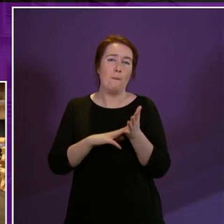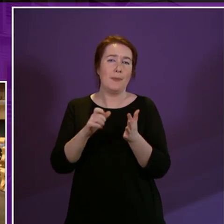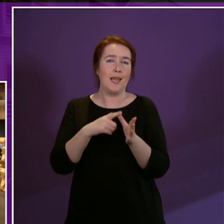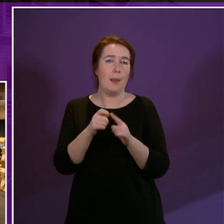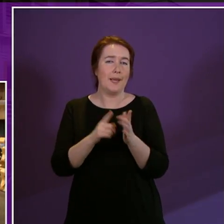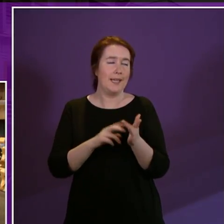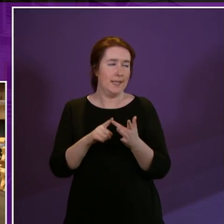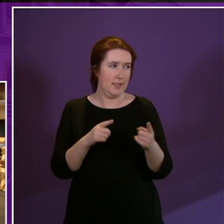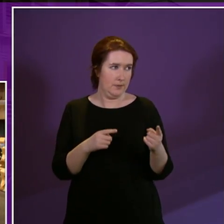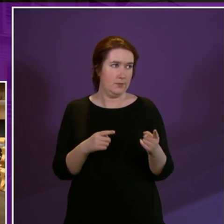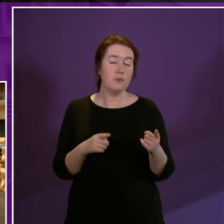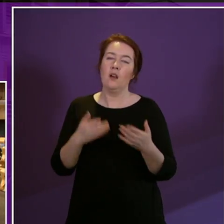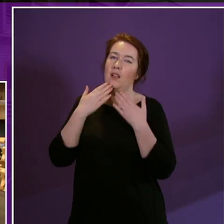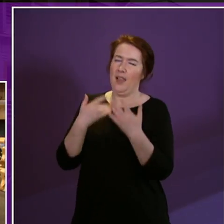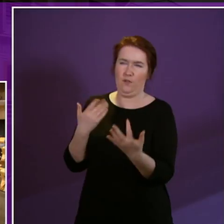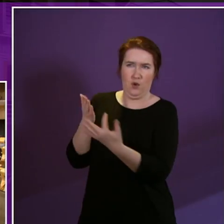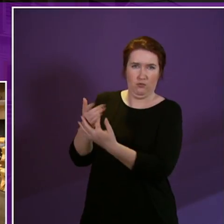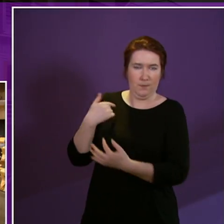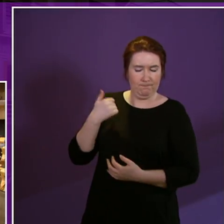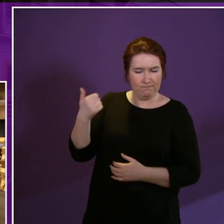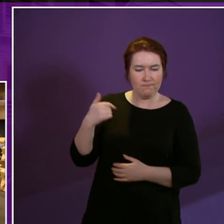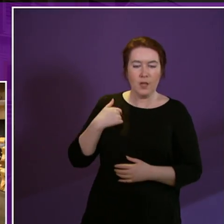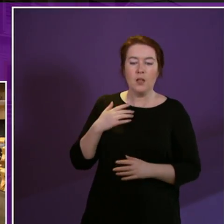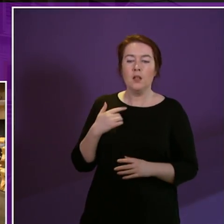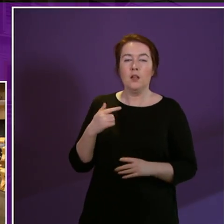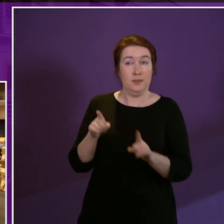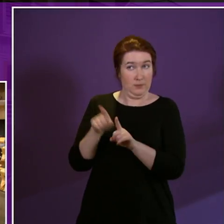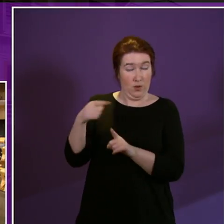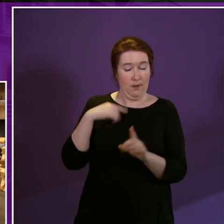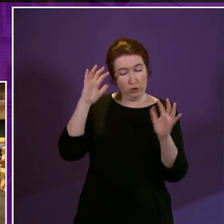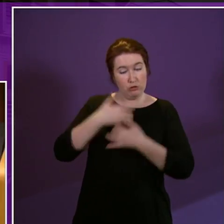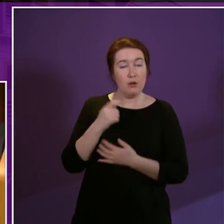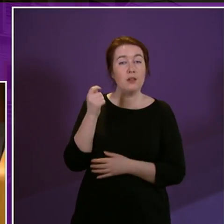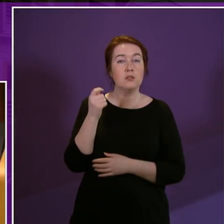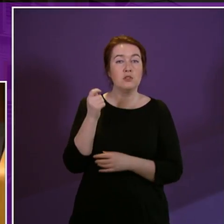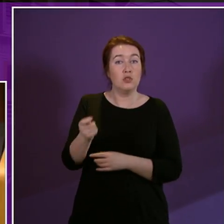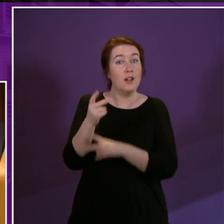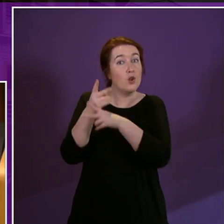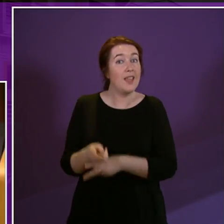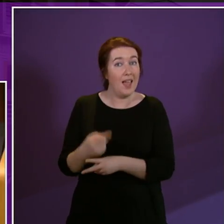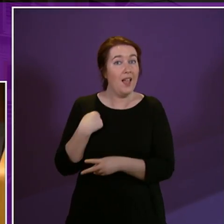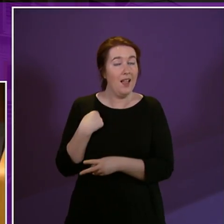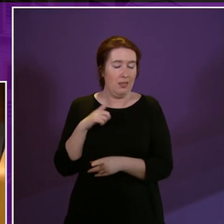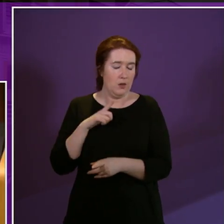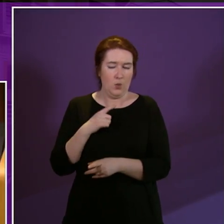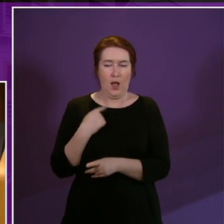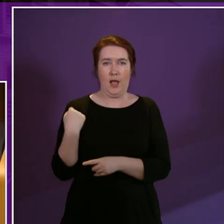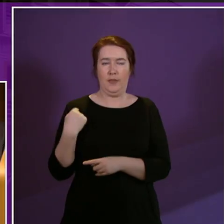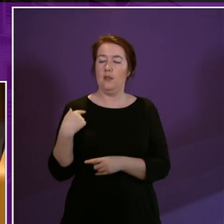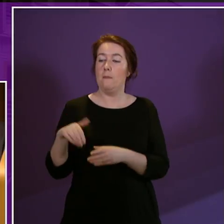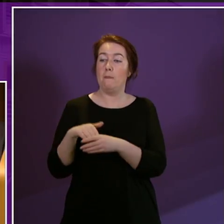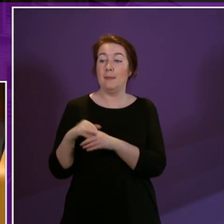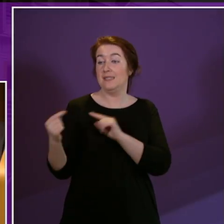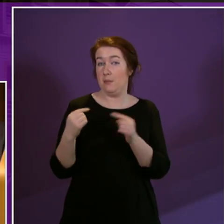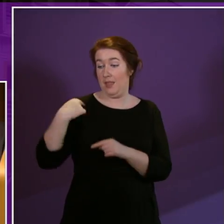Thank you to the member for taking the intervention and I assume I'm concerned about care charges which is why I spoke in the member's debate earlier this